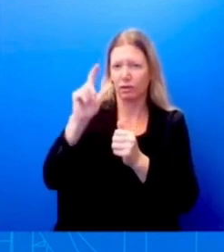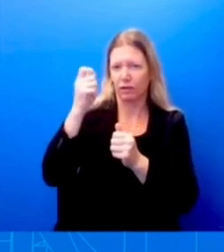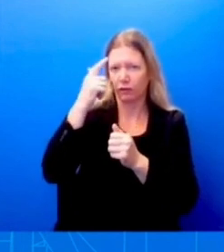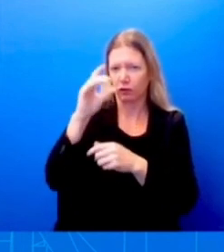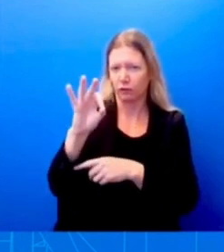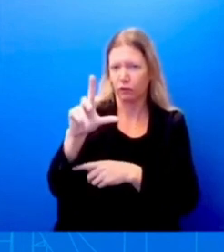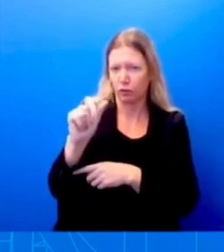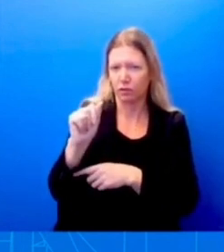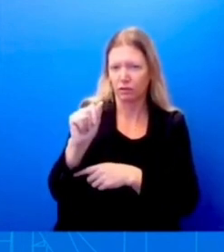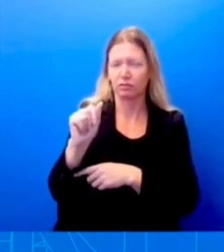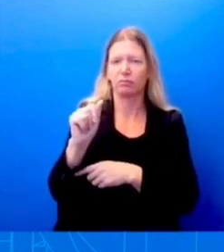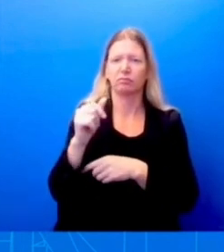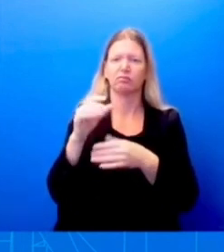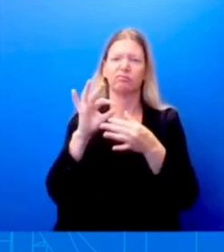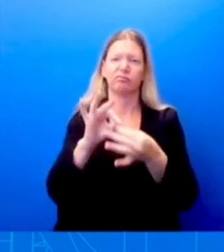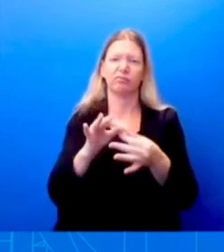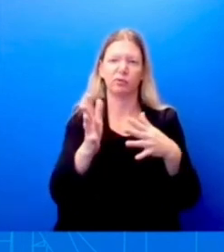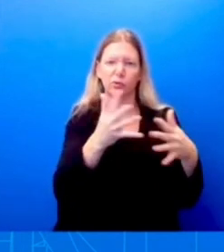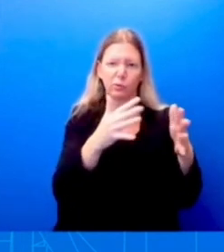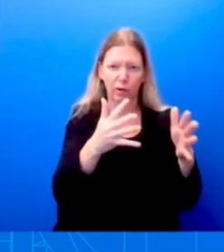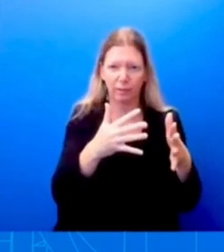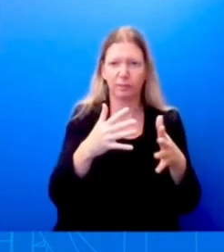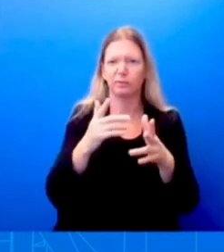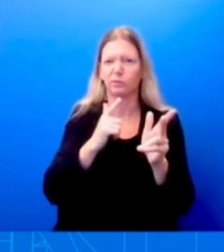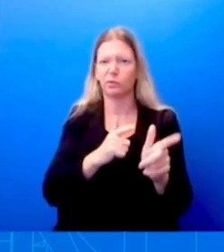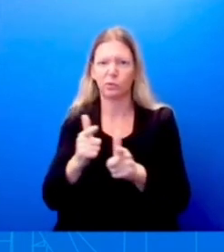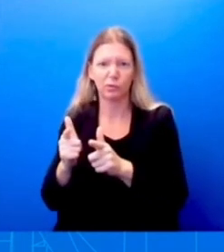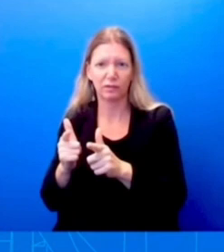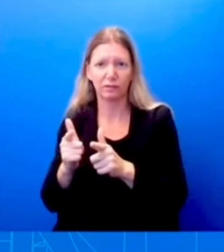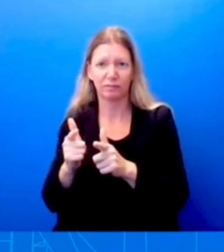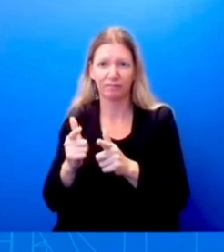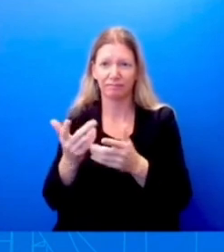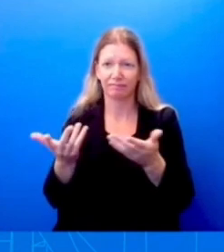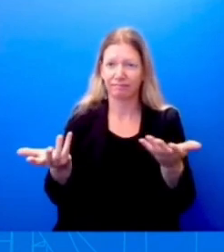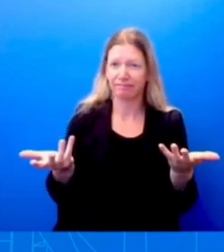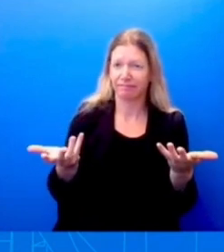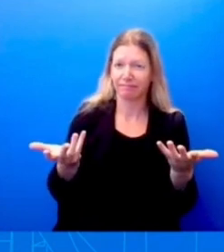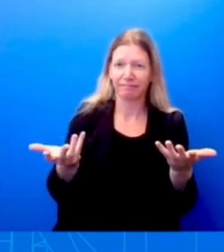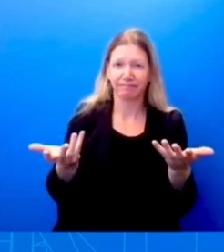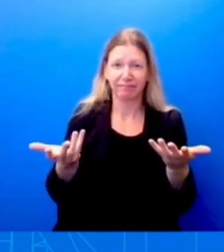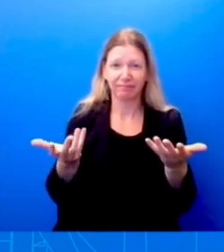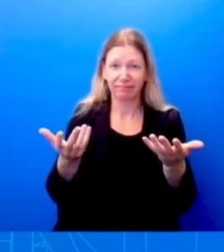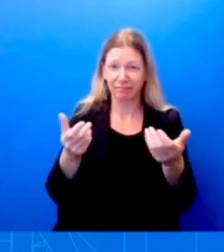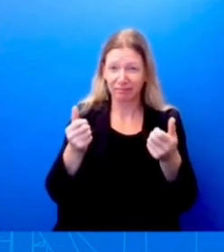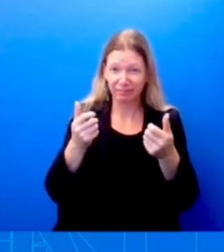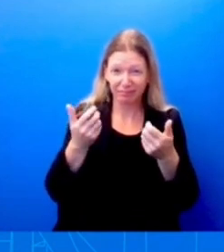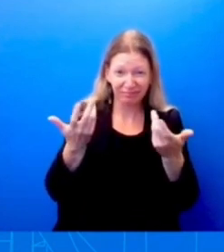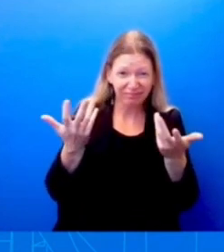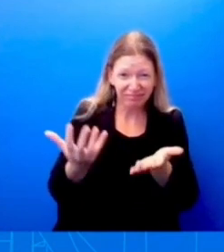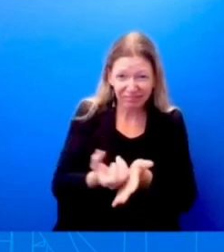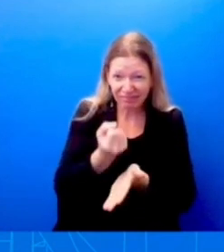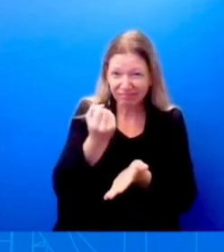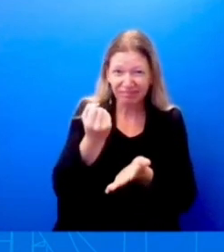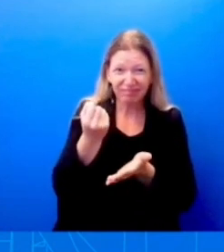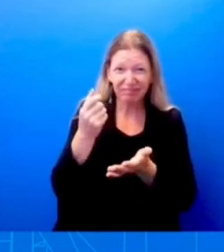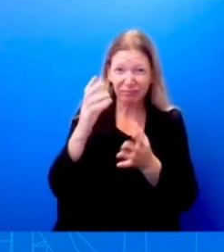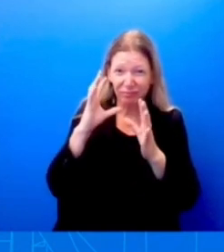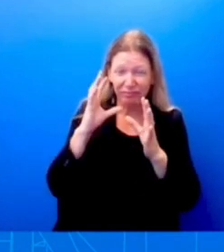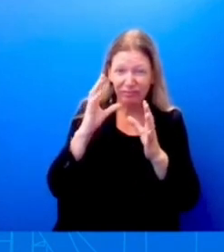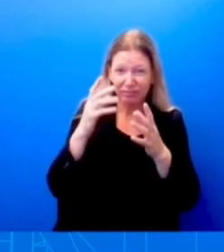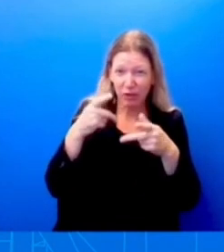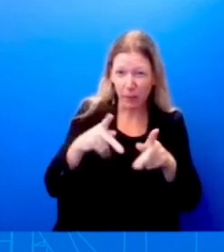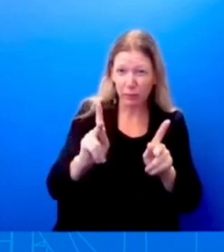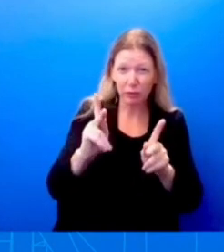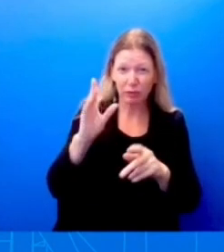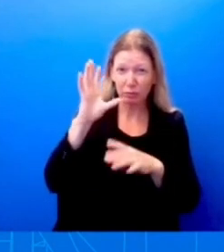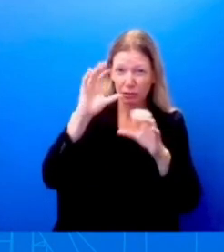chance the President raised his concerns with the Governor about the state's new slavery education standards? So they kept it